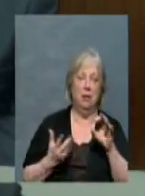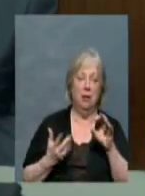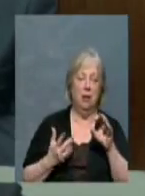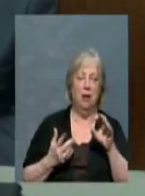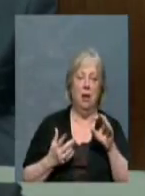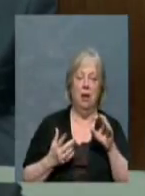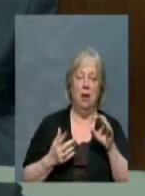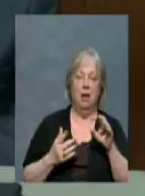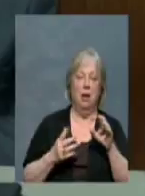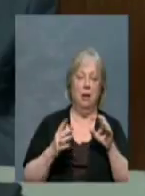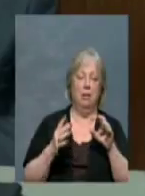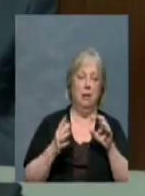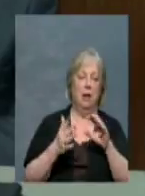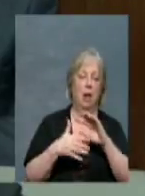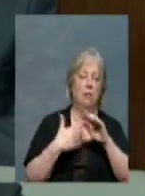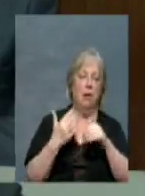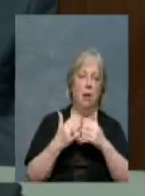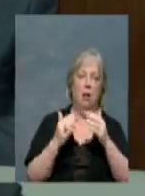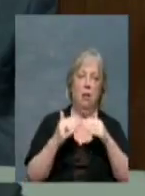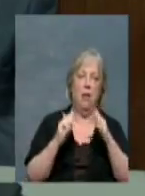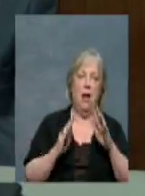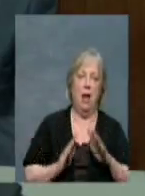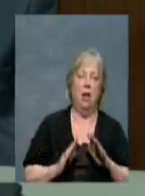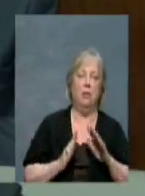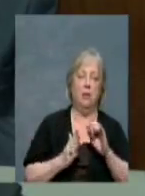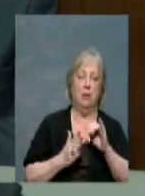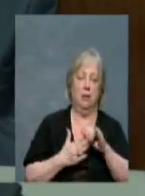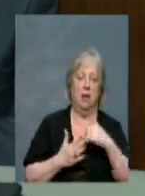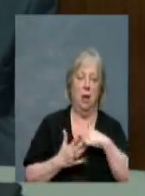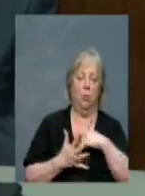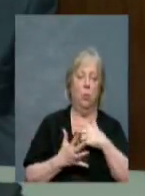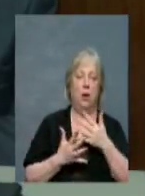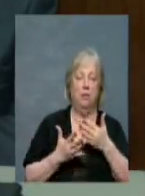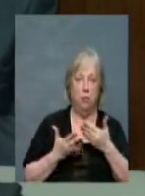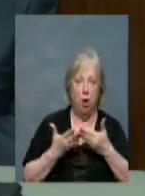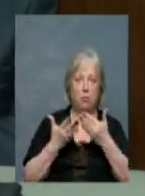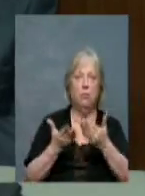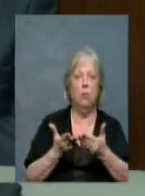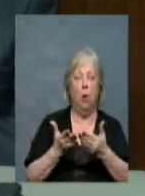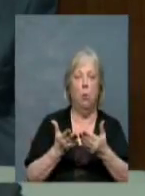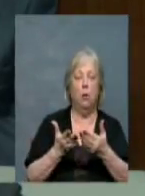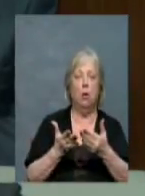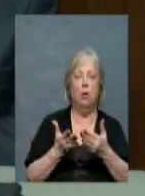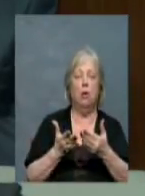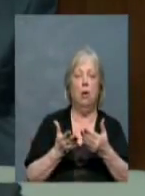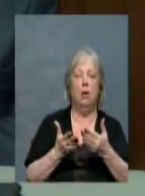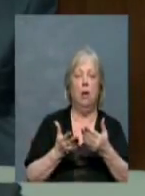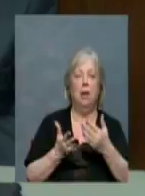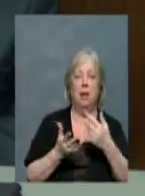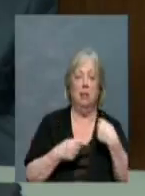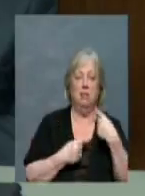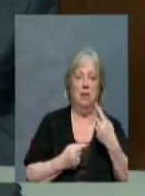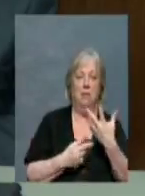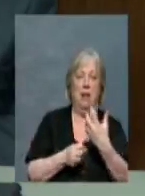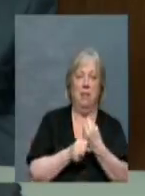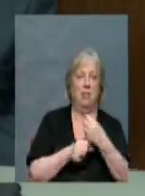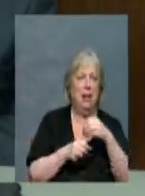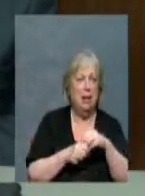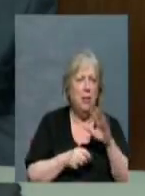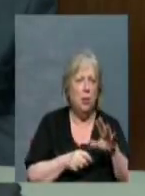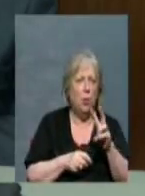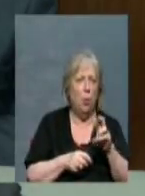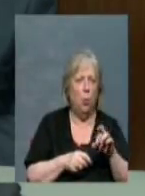houses that we have brought forward in the last five years have been in your ward.